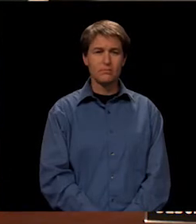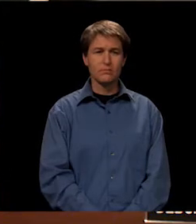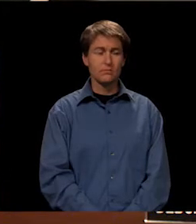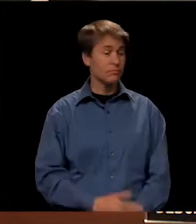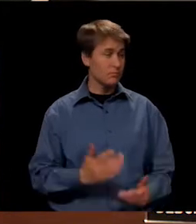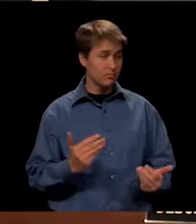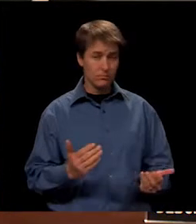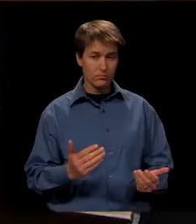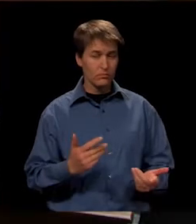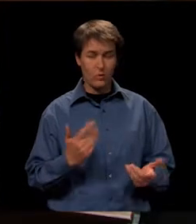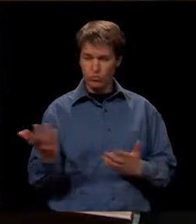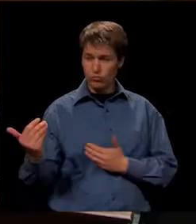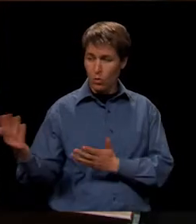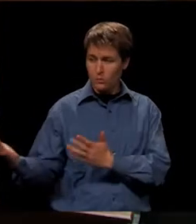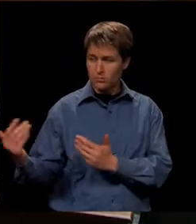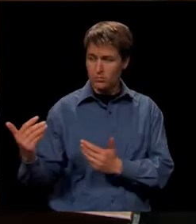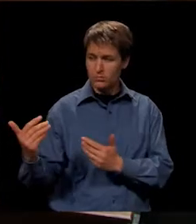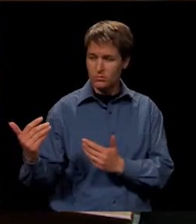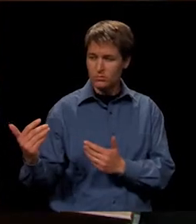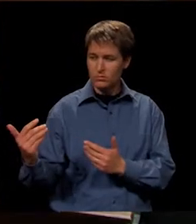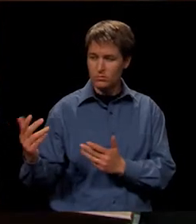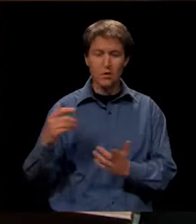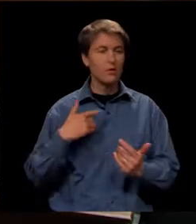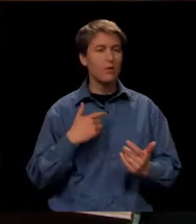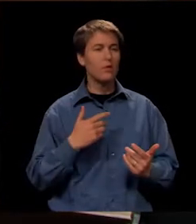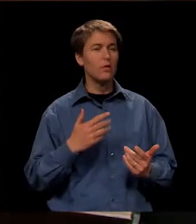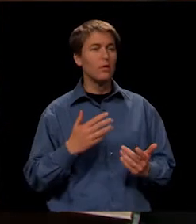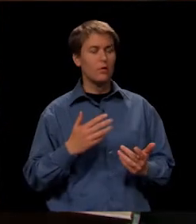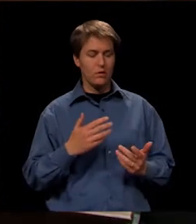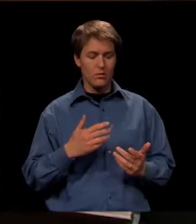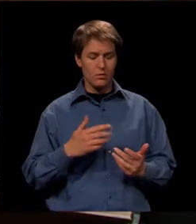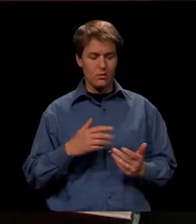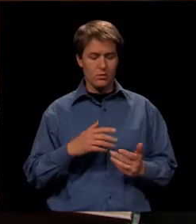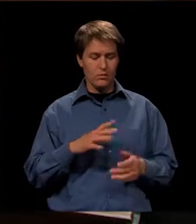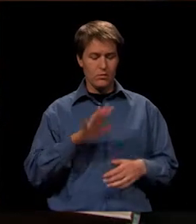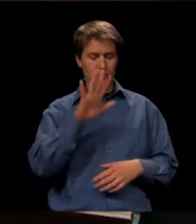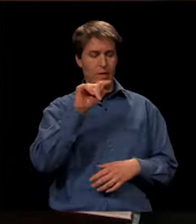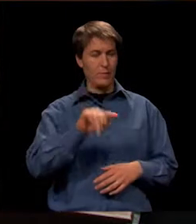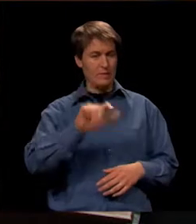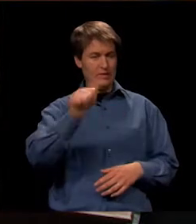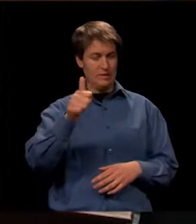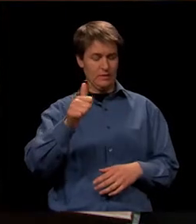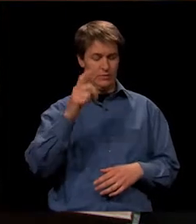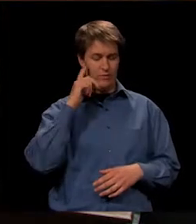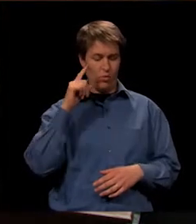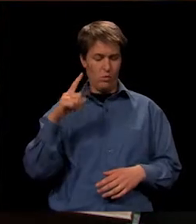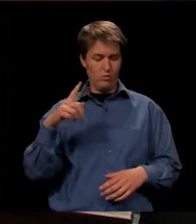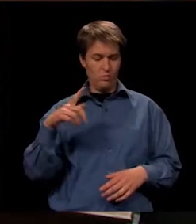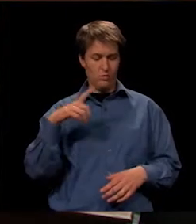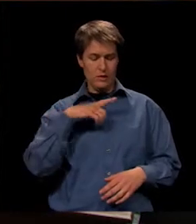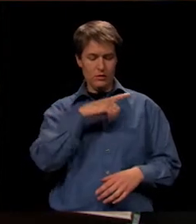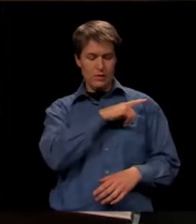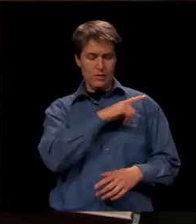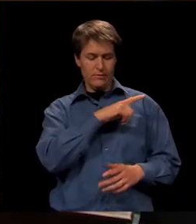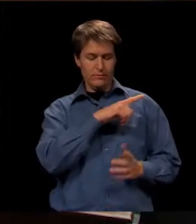Go ahead. Ask to pull out 510 legislative positions. I'll pull that one out. Okay.